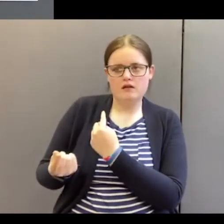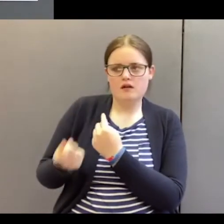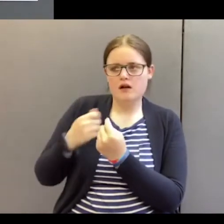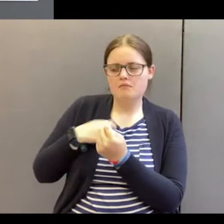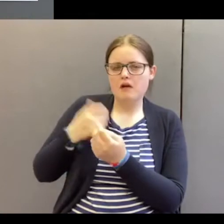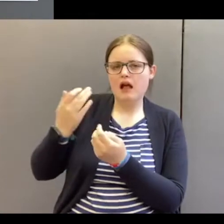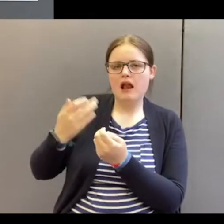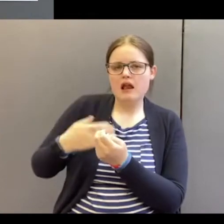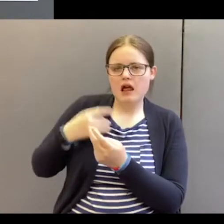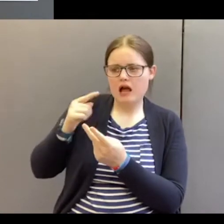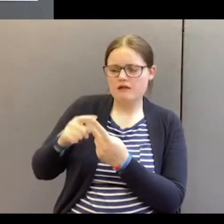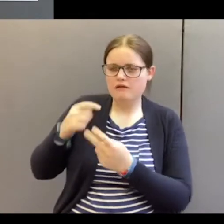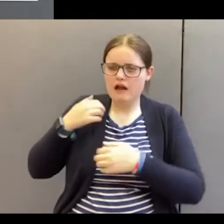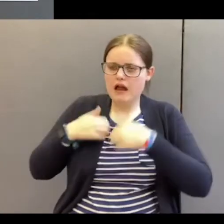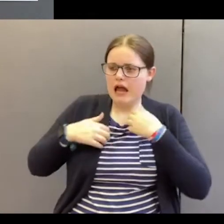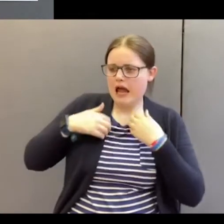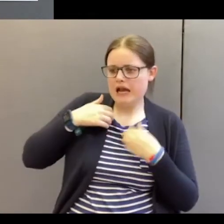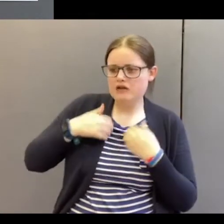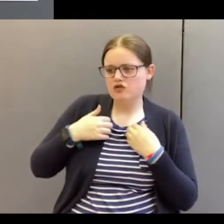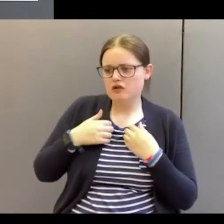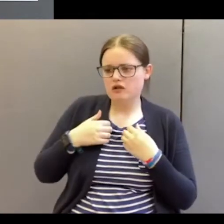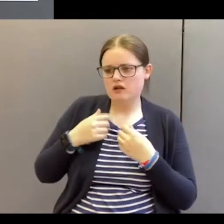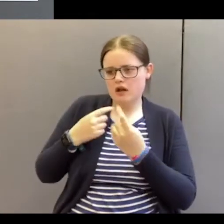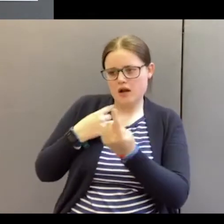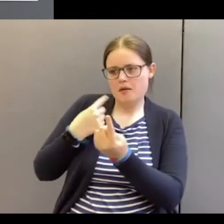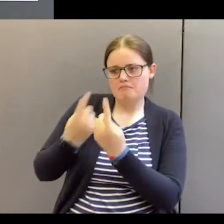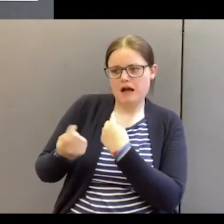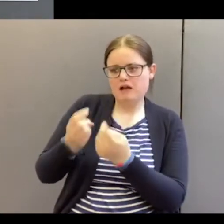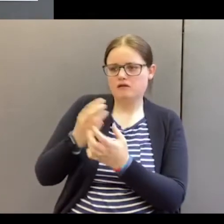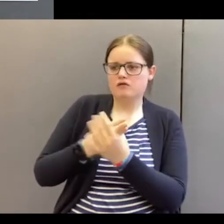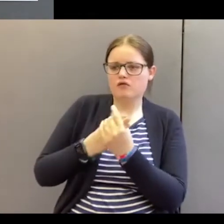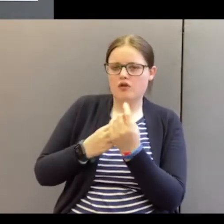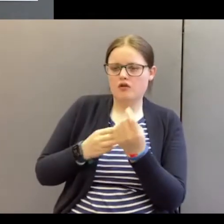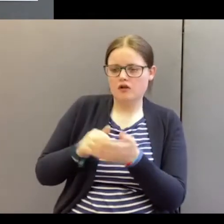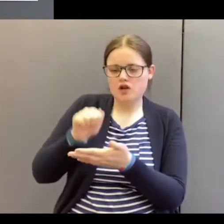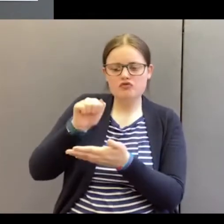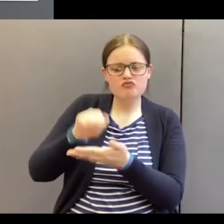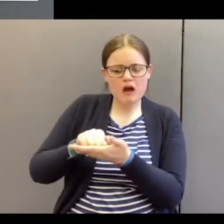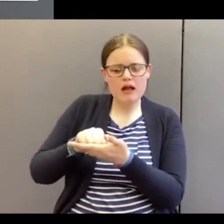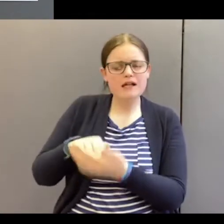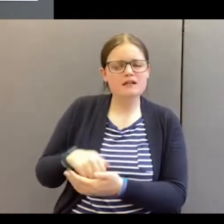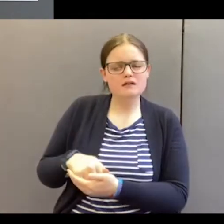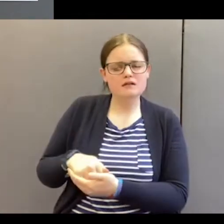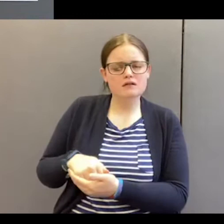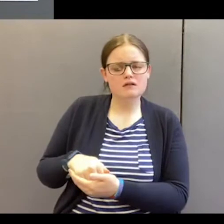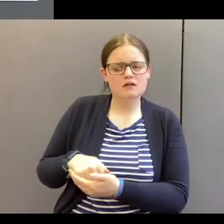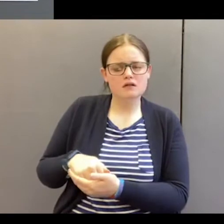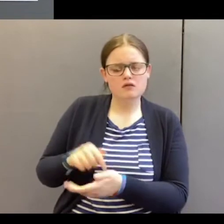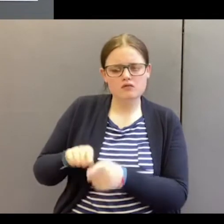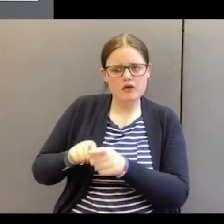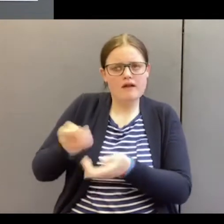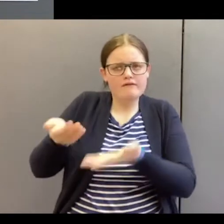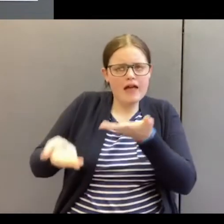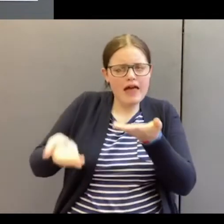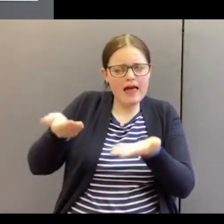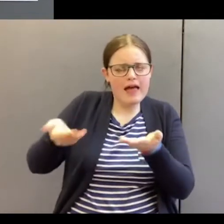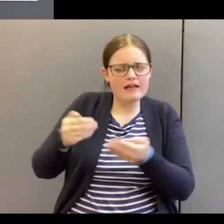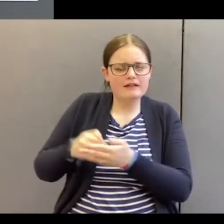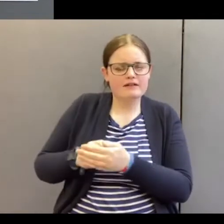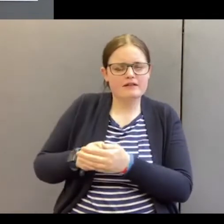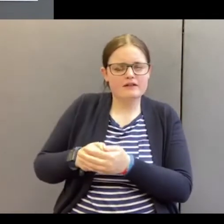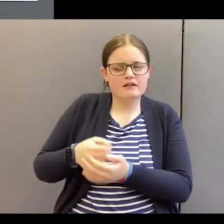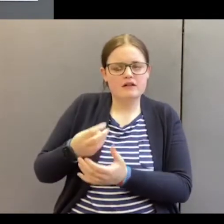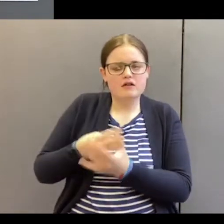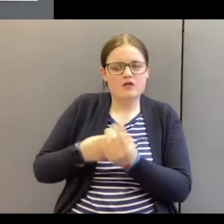life, my energy back to God. It's reasonable, it's right, it's fair that the God